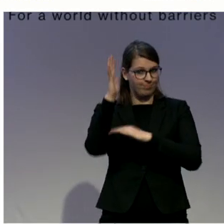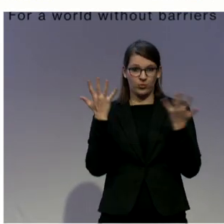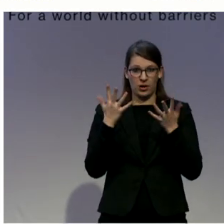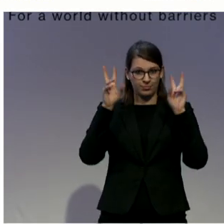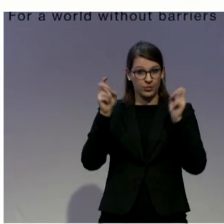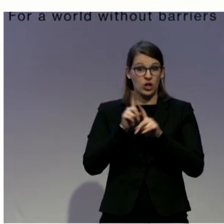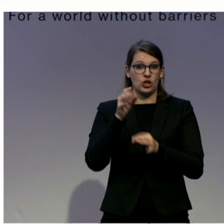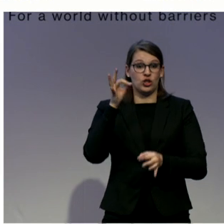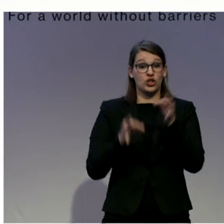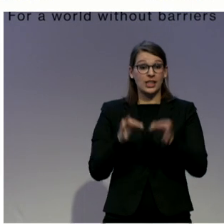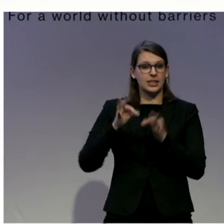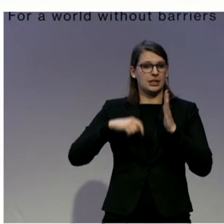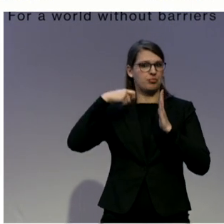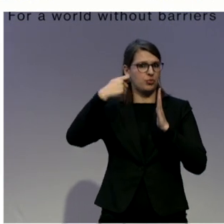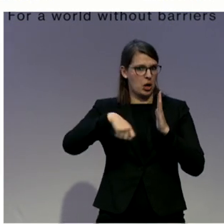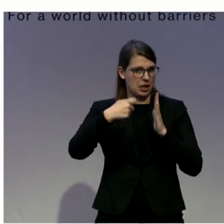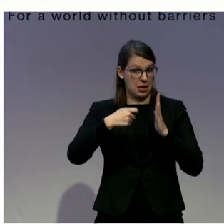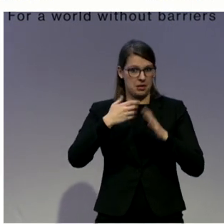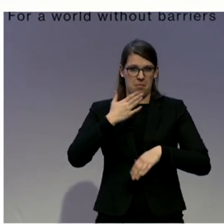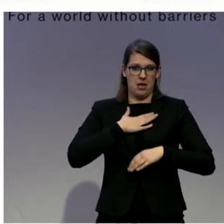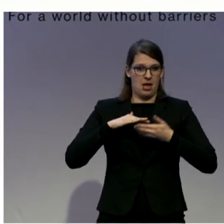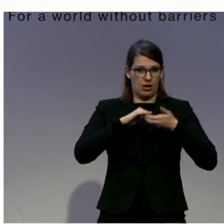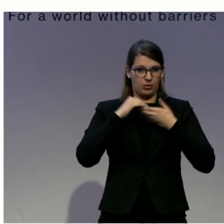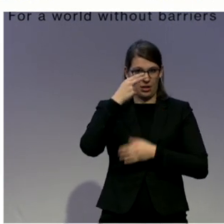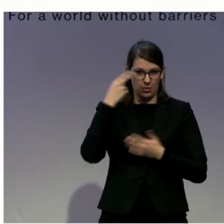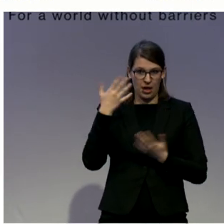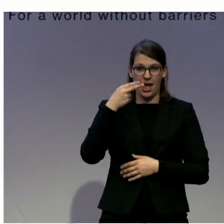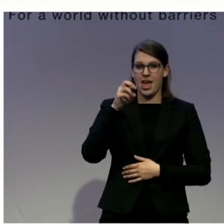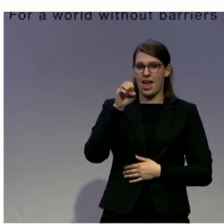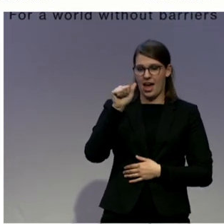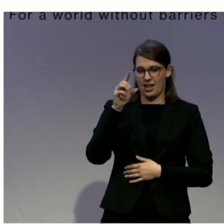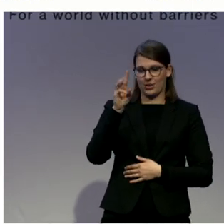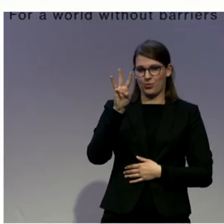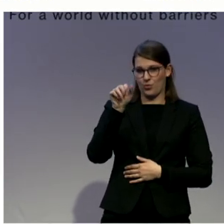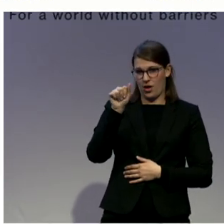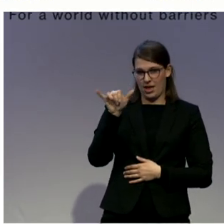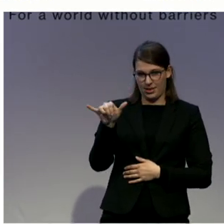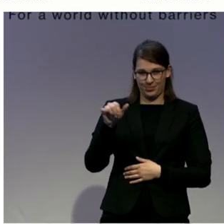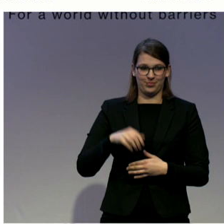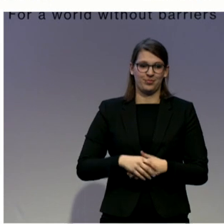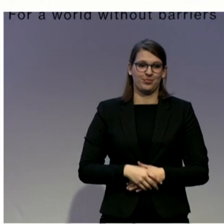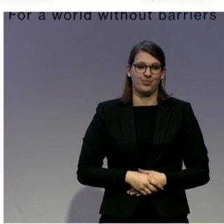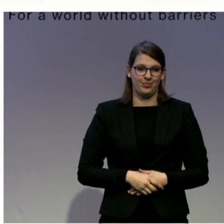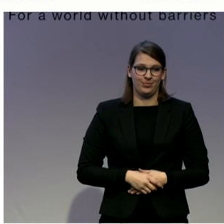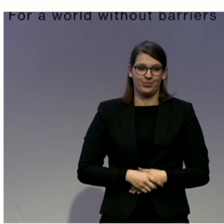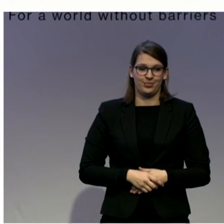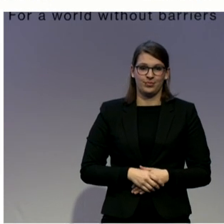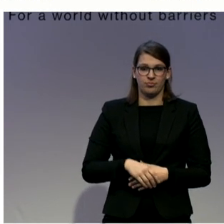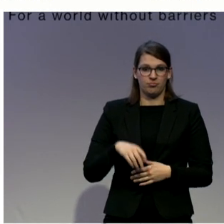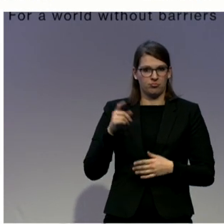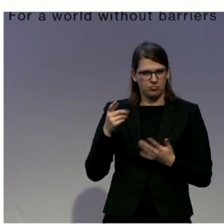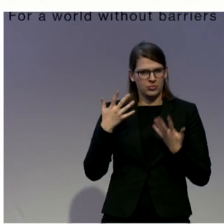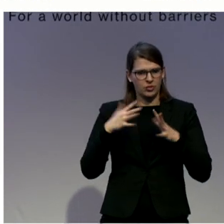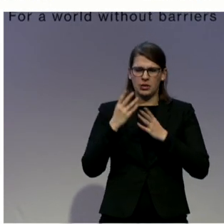my organisation, launched a couple of years ago. And our job is to support